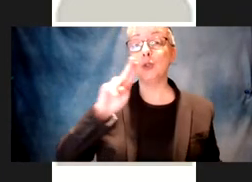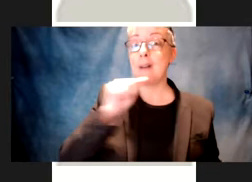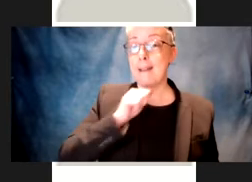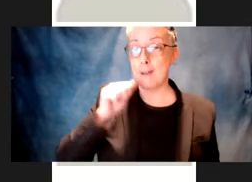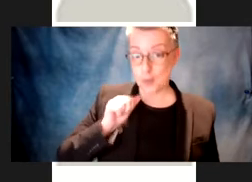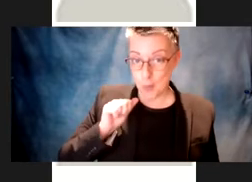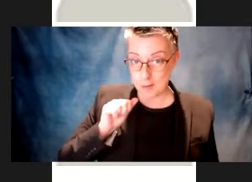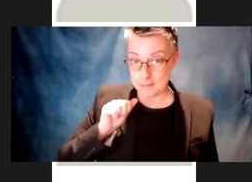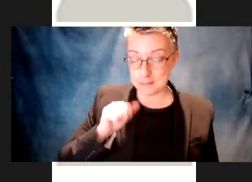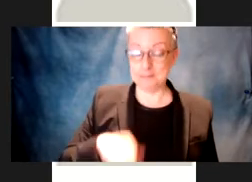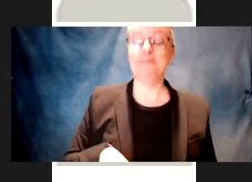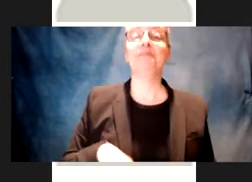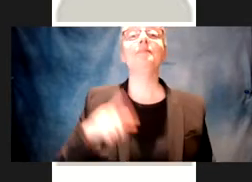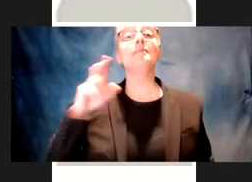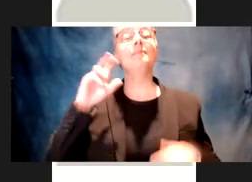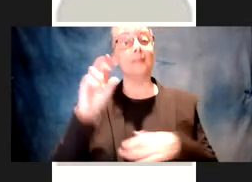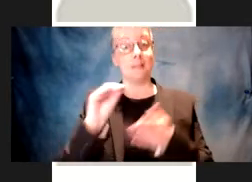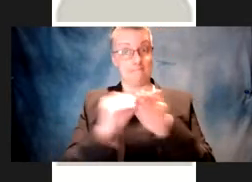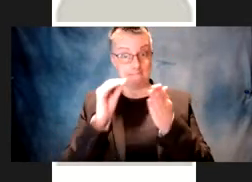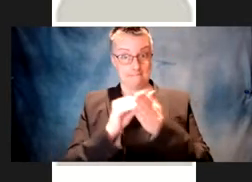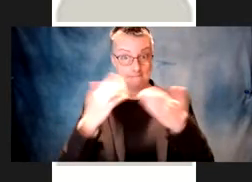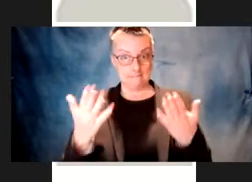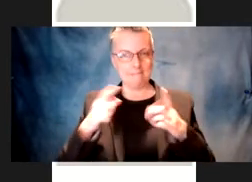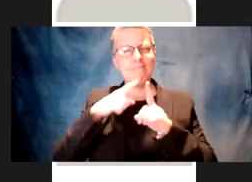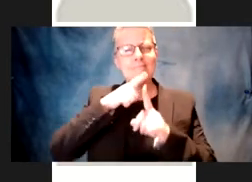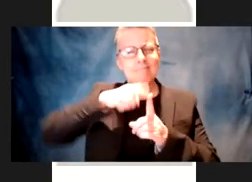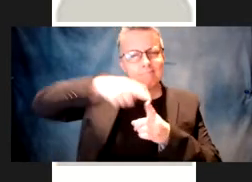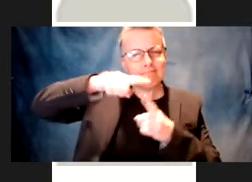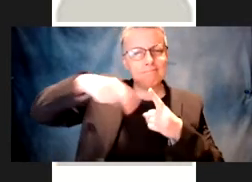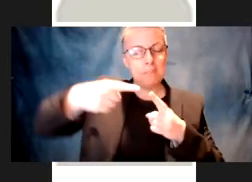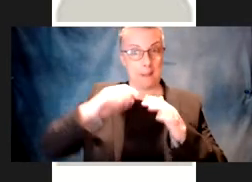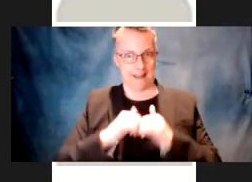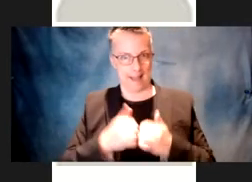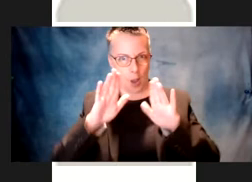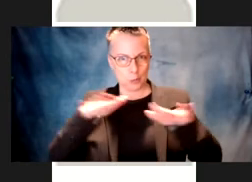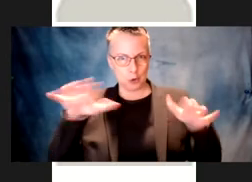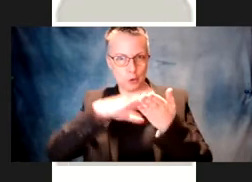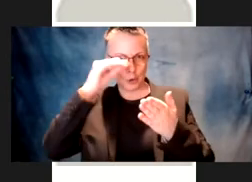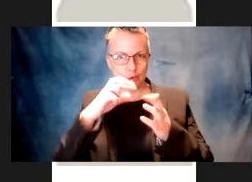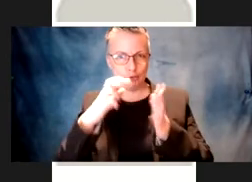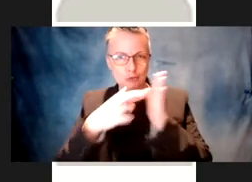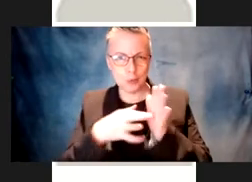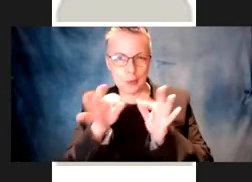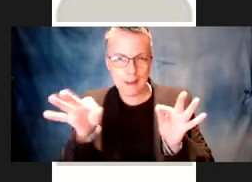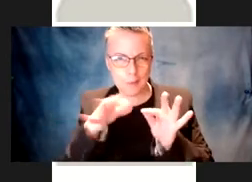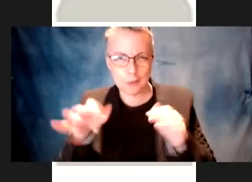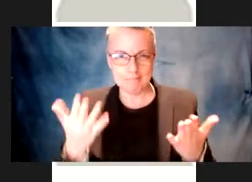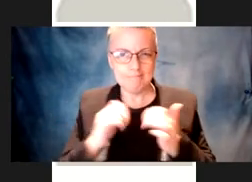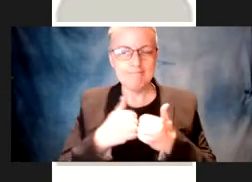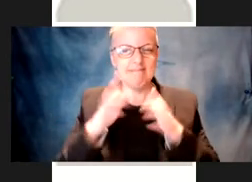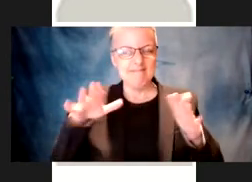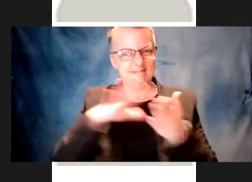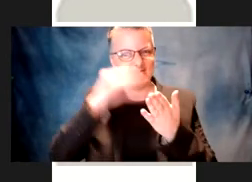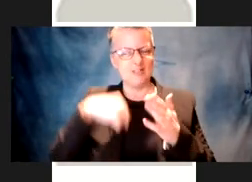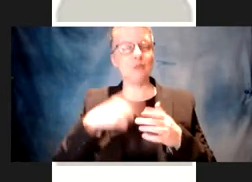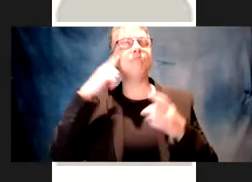Figueroa received her PhD in linguistics from the University of Arizona for her dissertation, which explores how